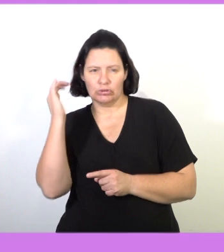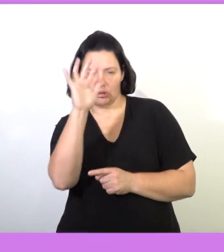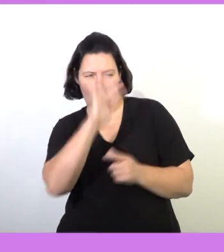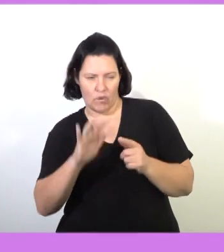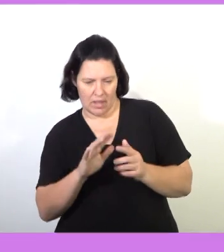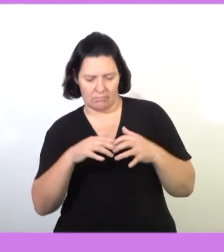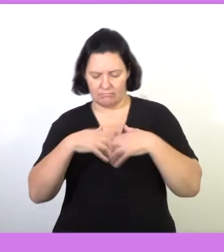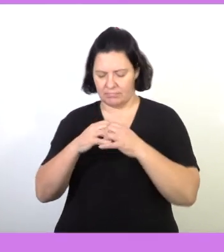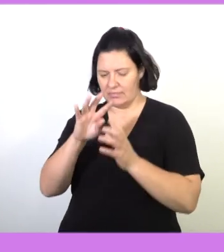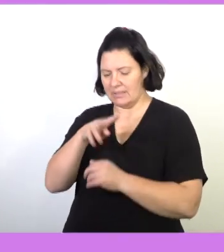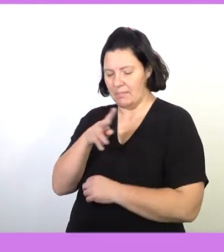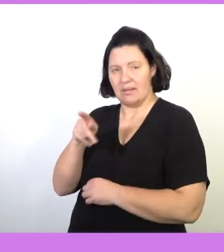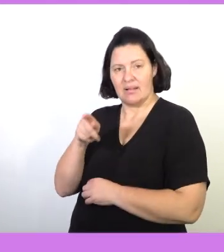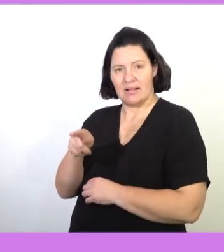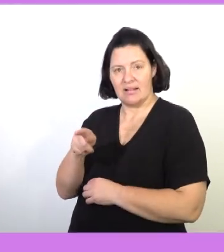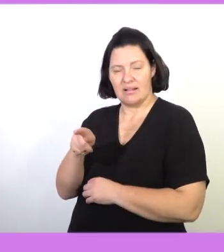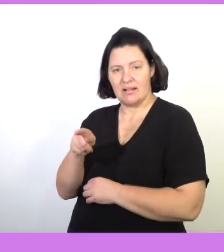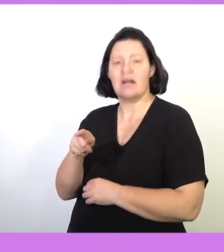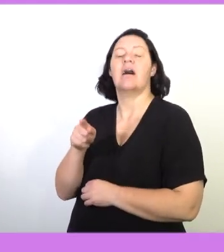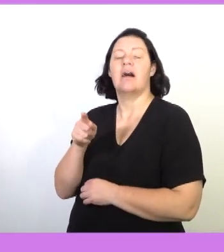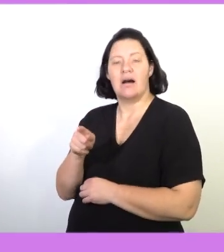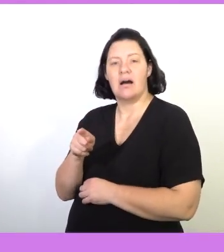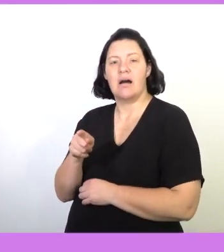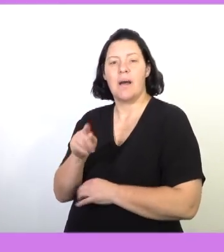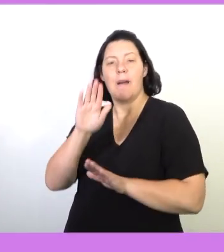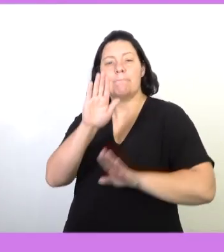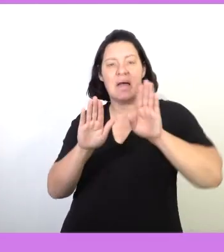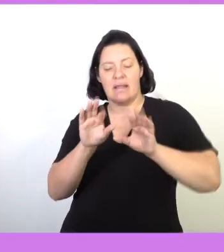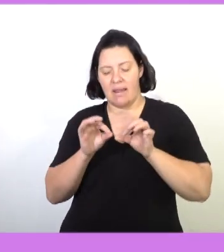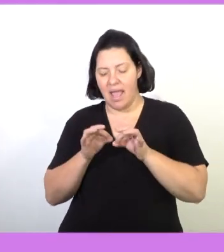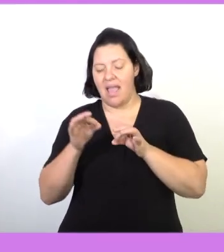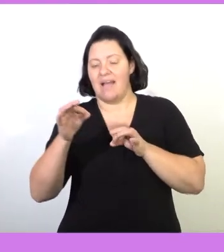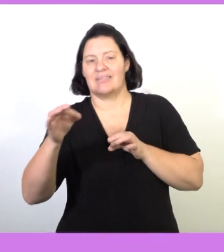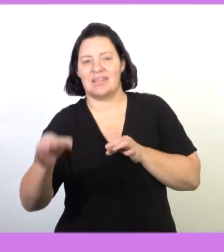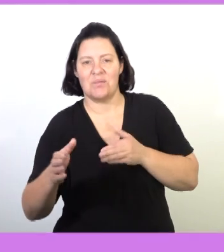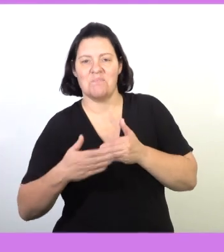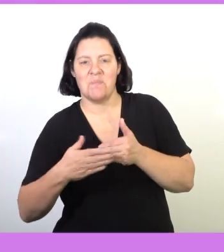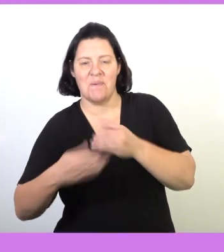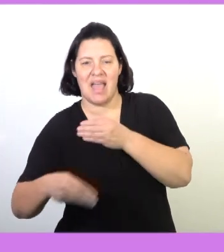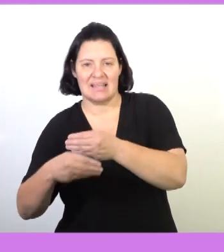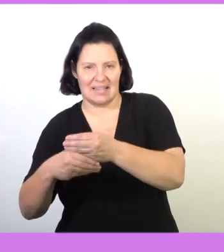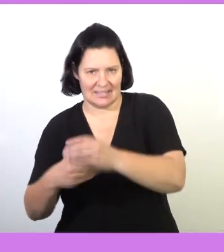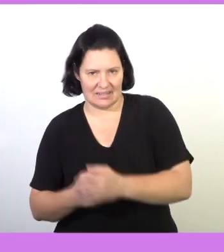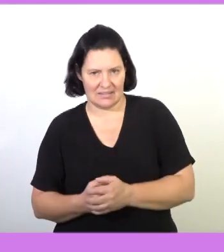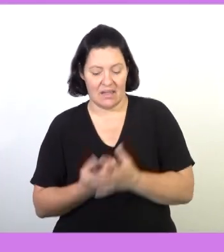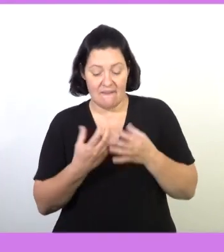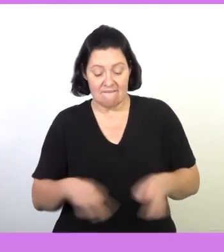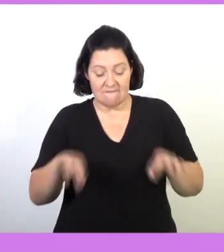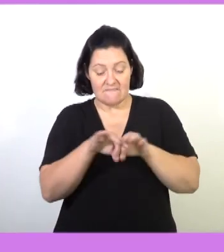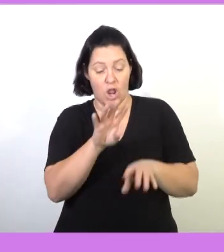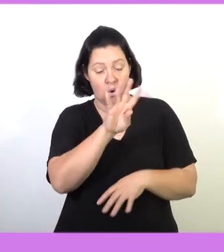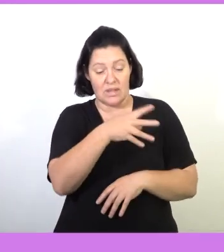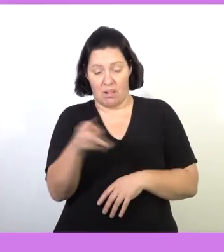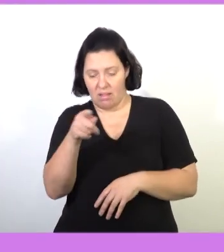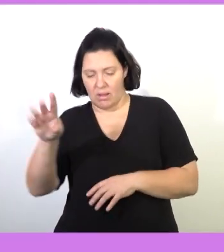scenario, determine and extend the pattern on a table, use the values in a